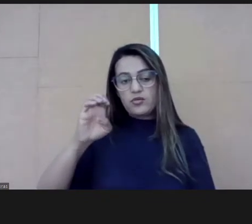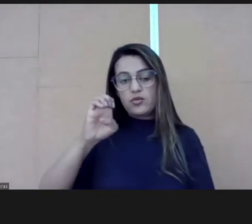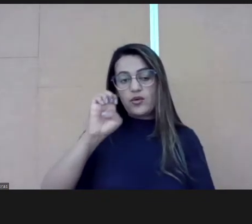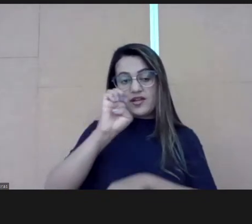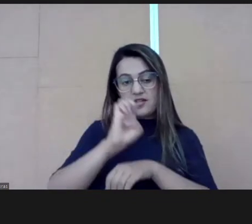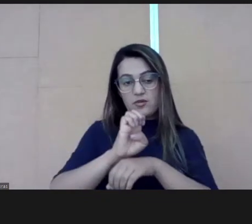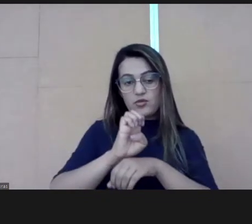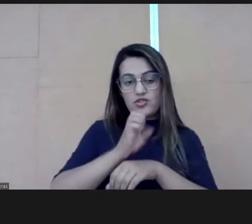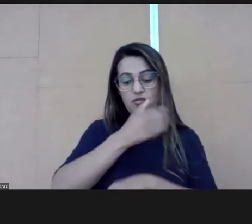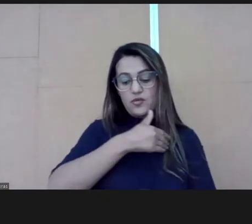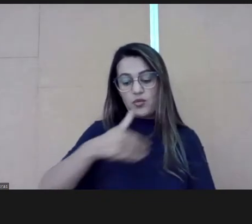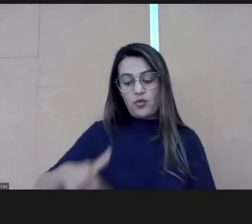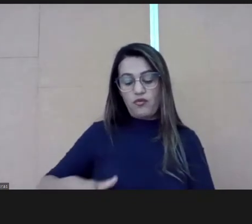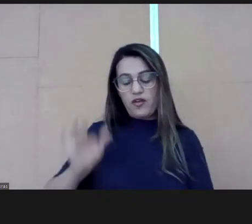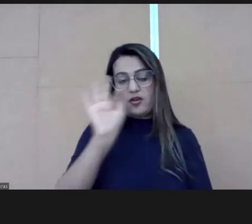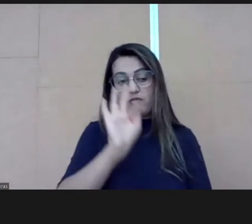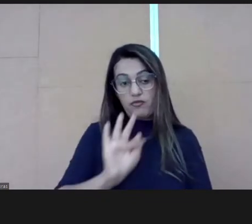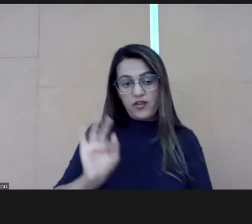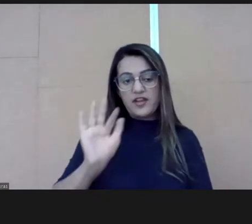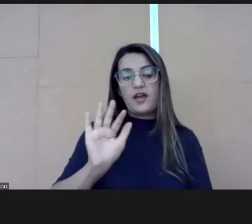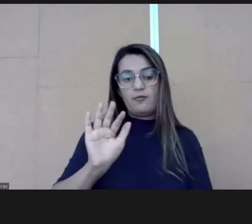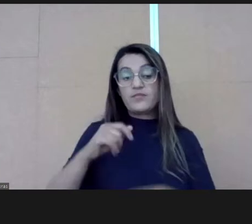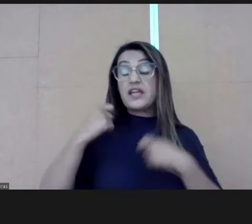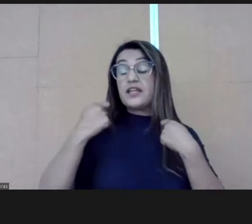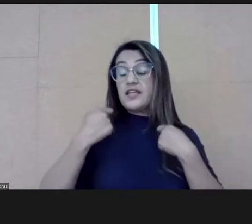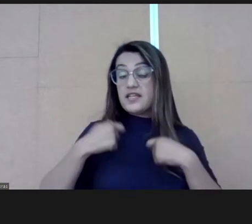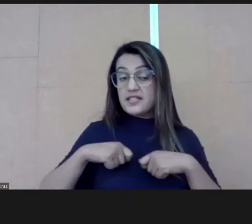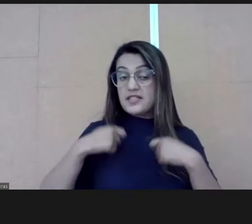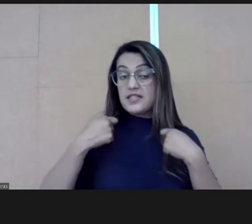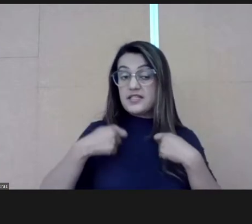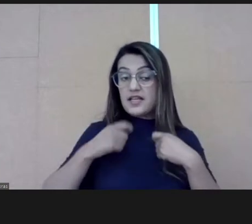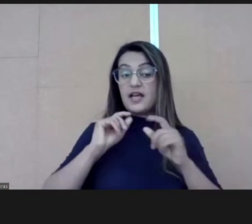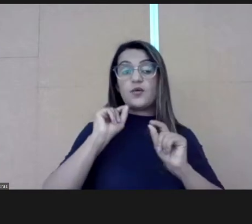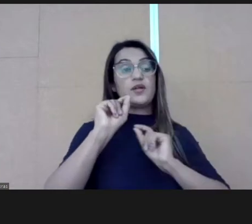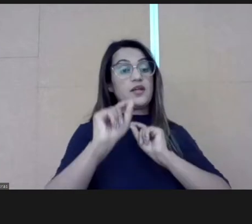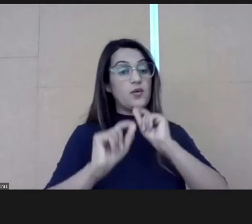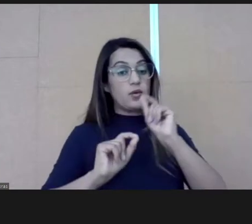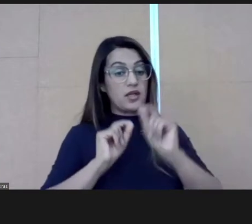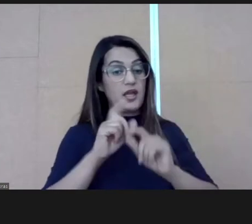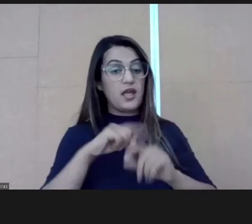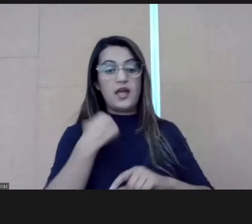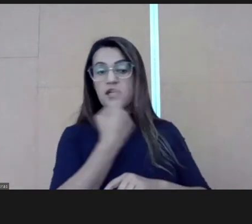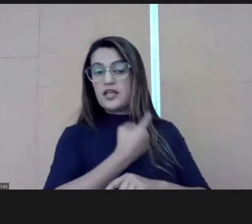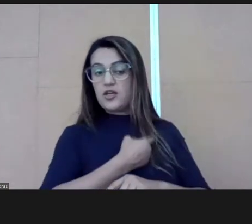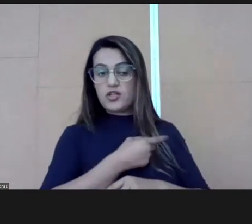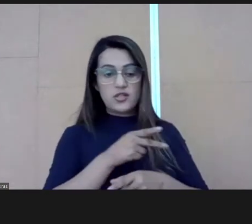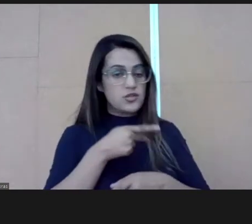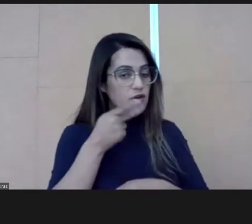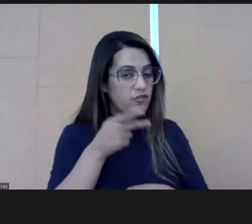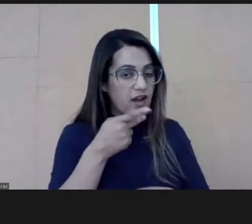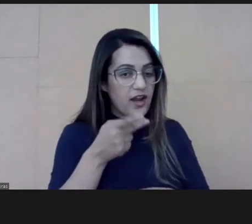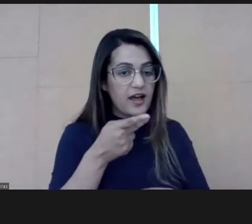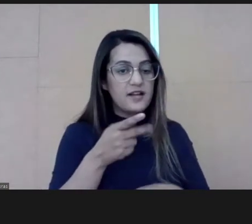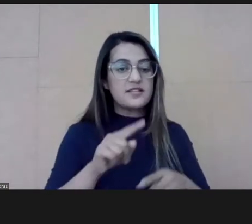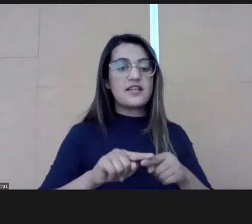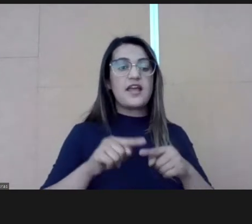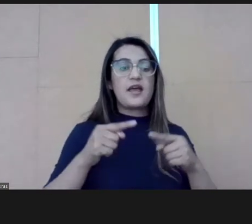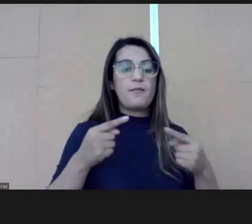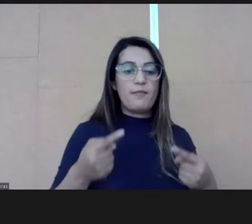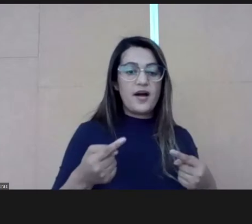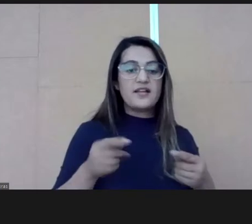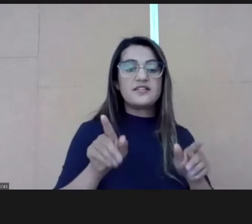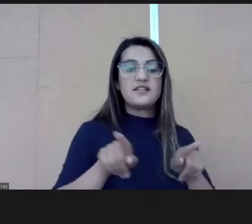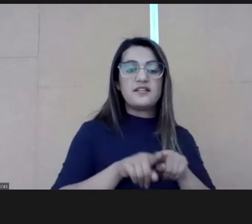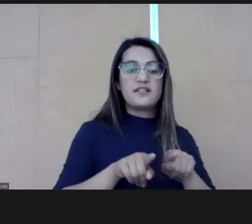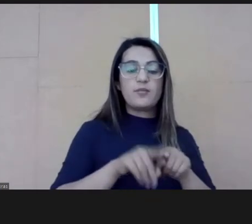high position profile of the federal executives. It was necessary not only to